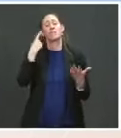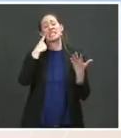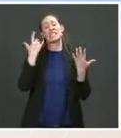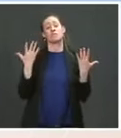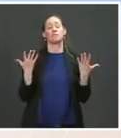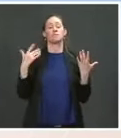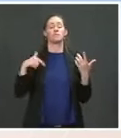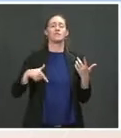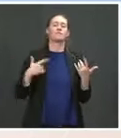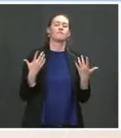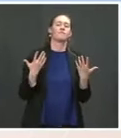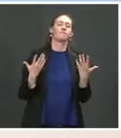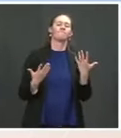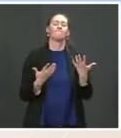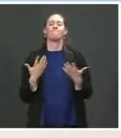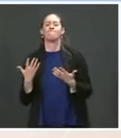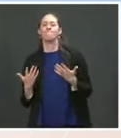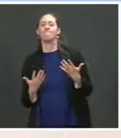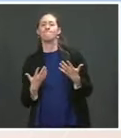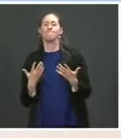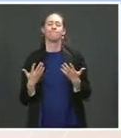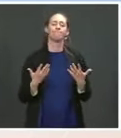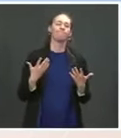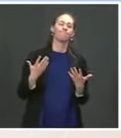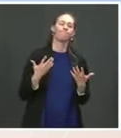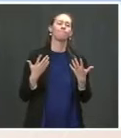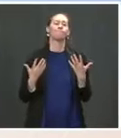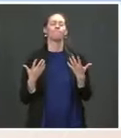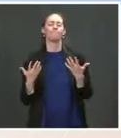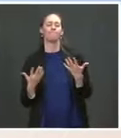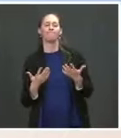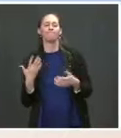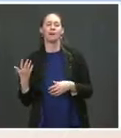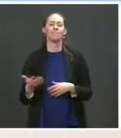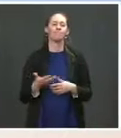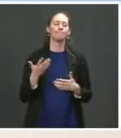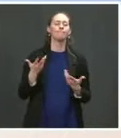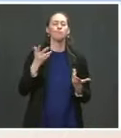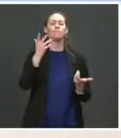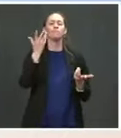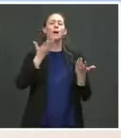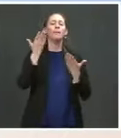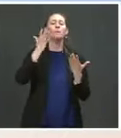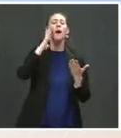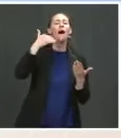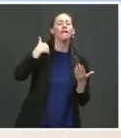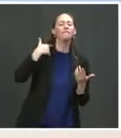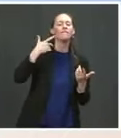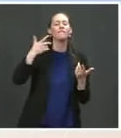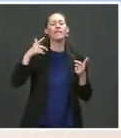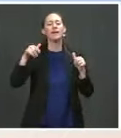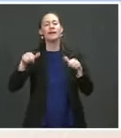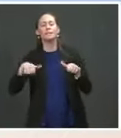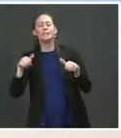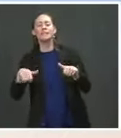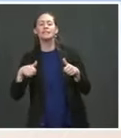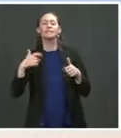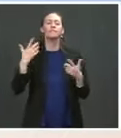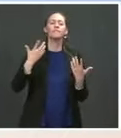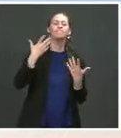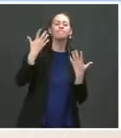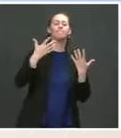we will have the ability to be able to create enough